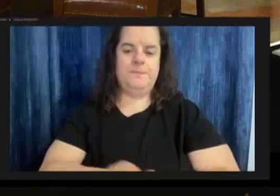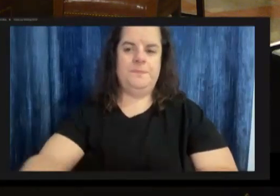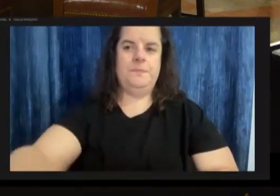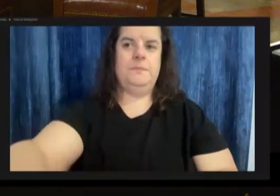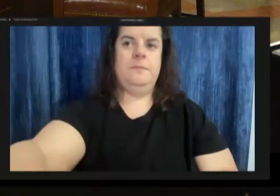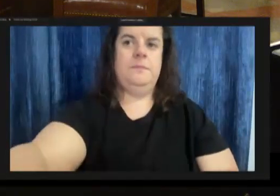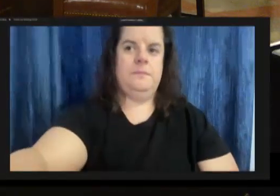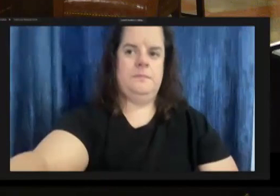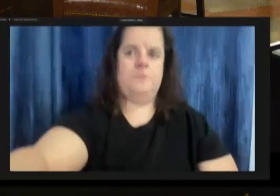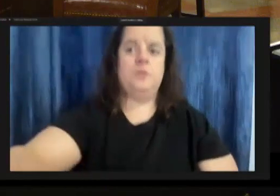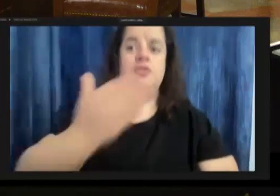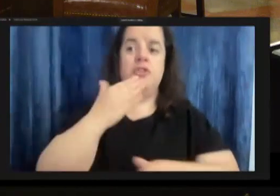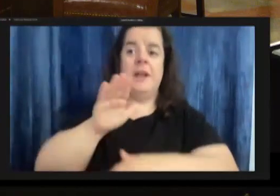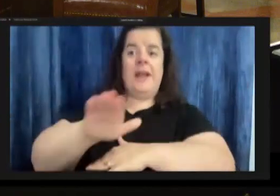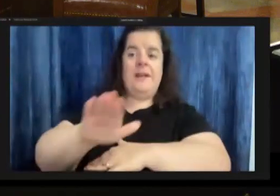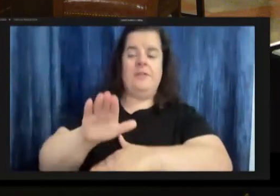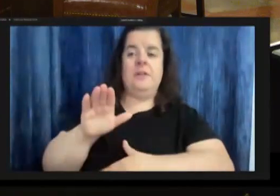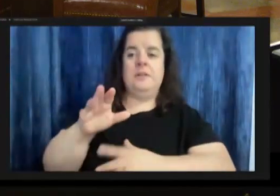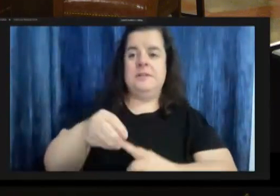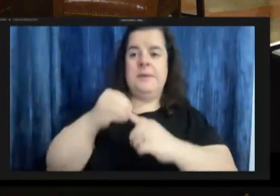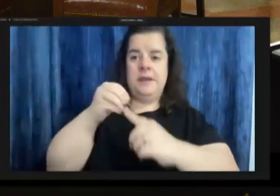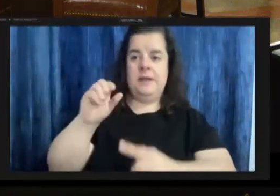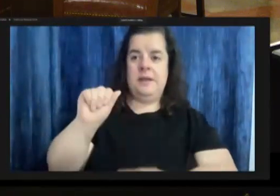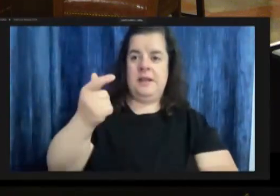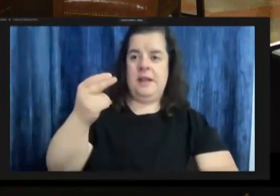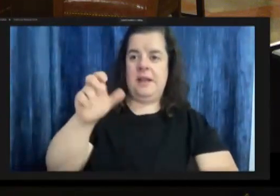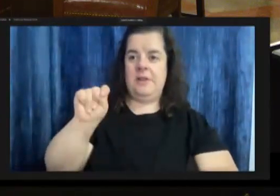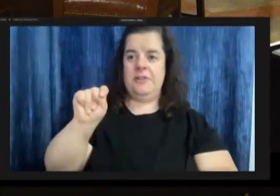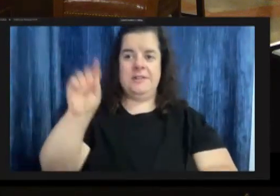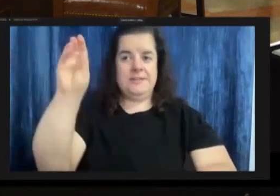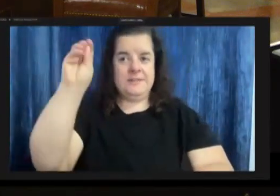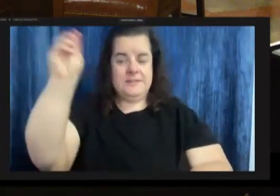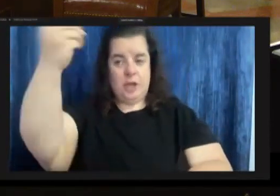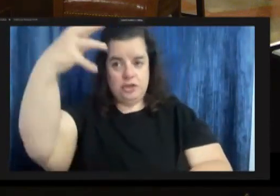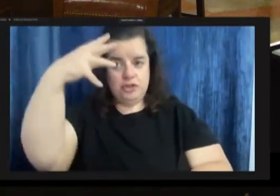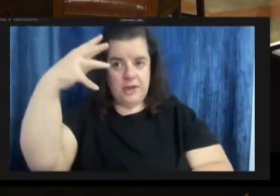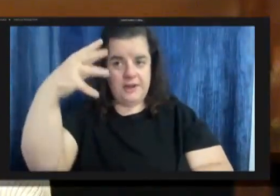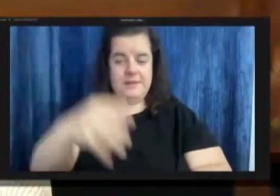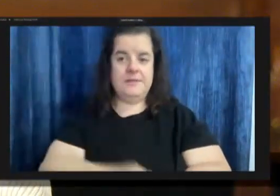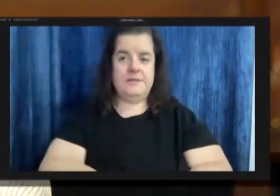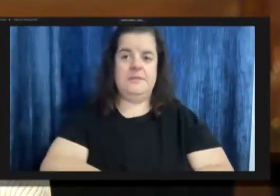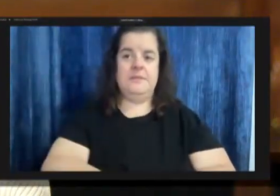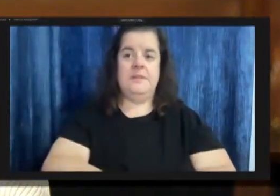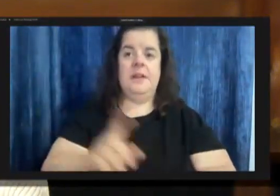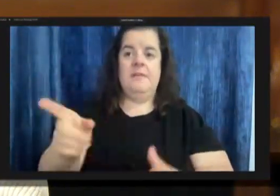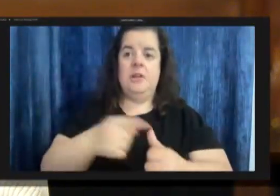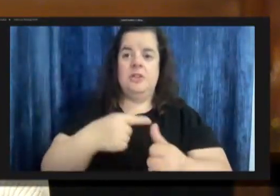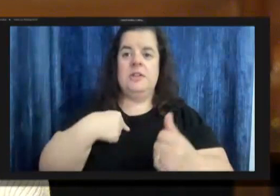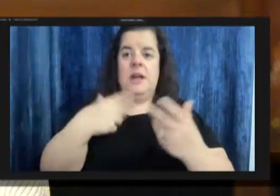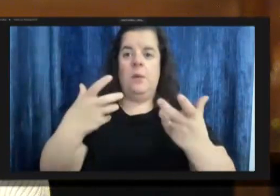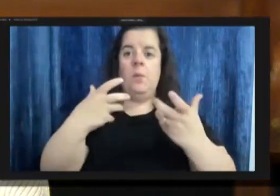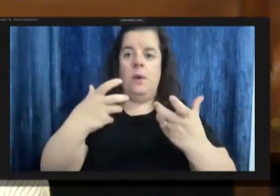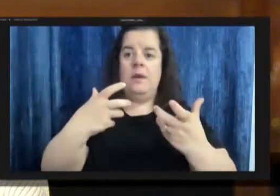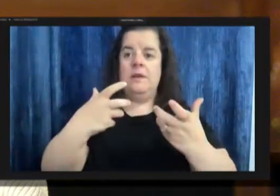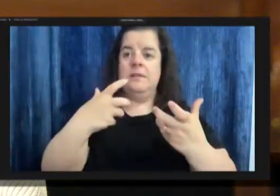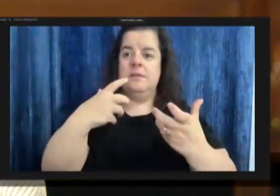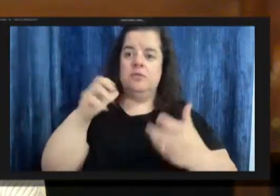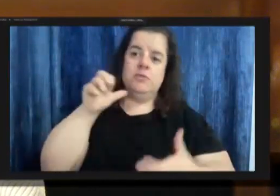good afternoon special agent sunshine first of all let me return the sender